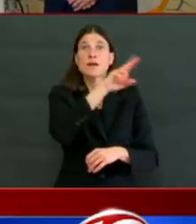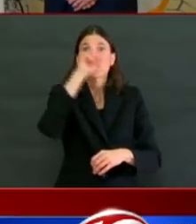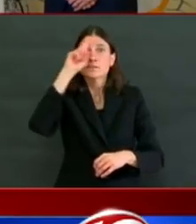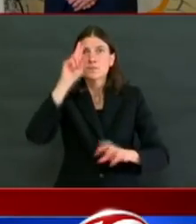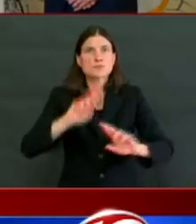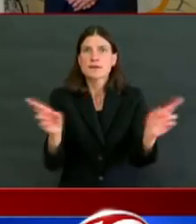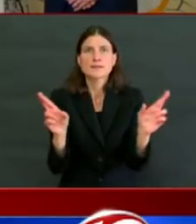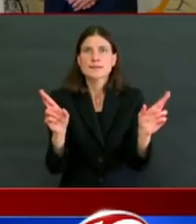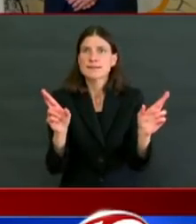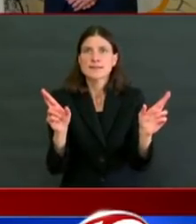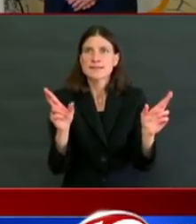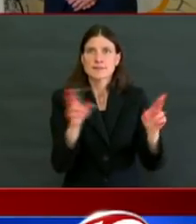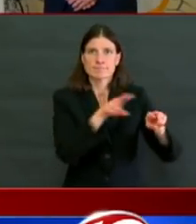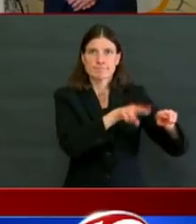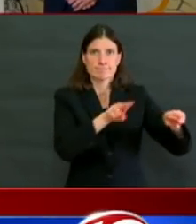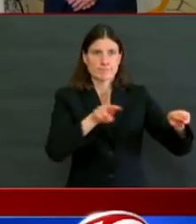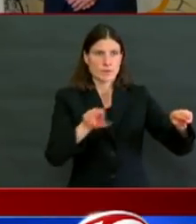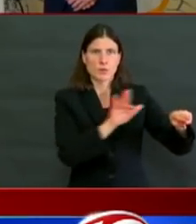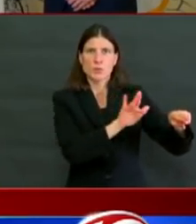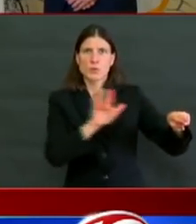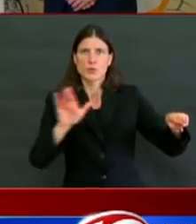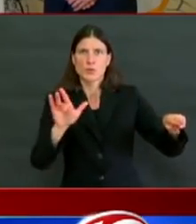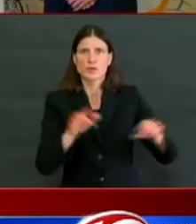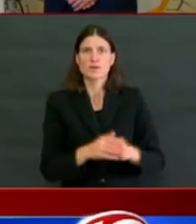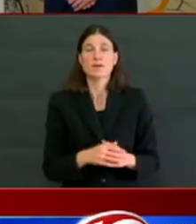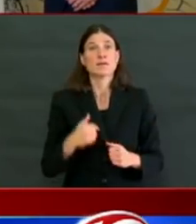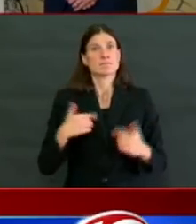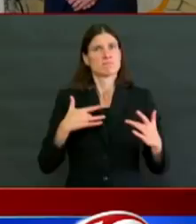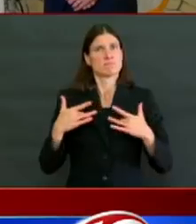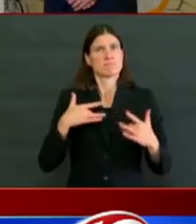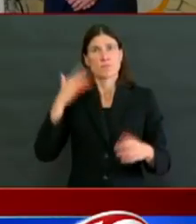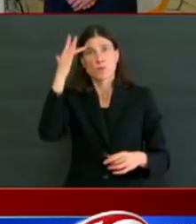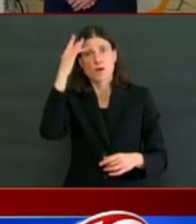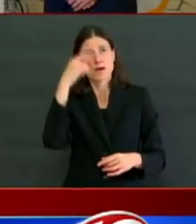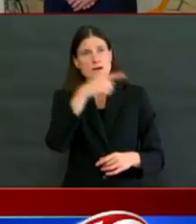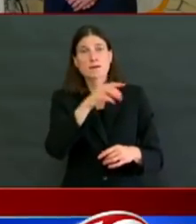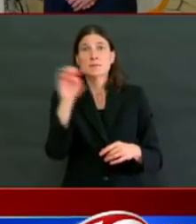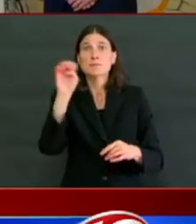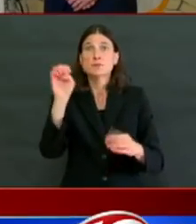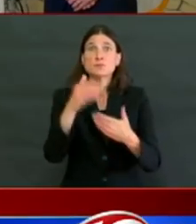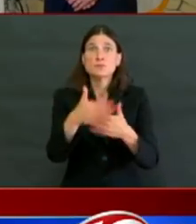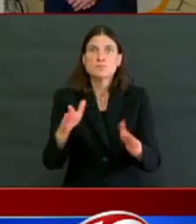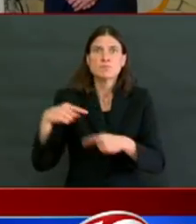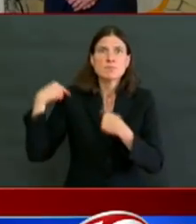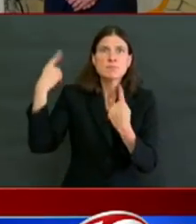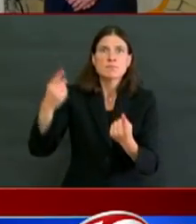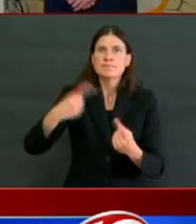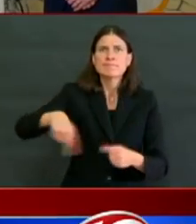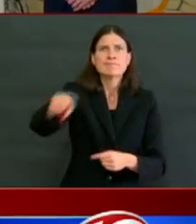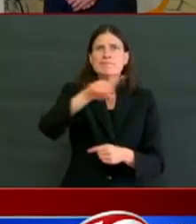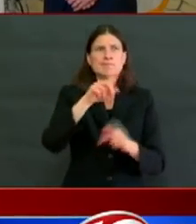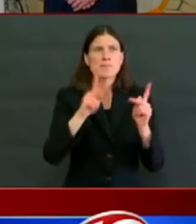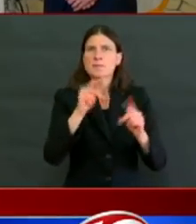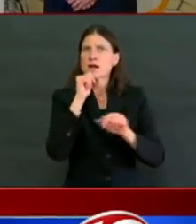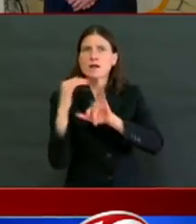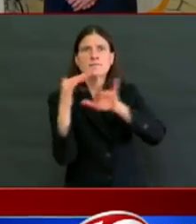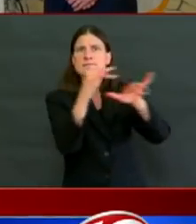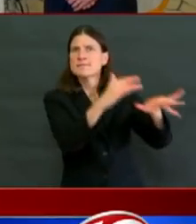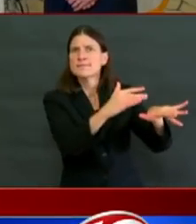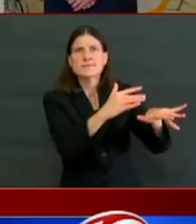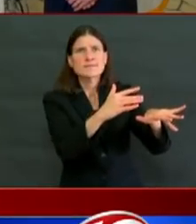in ER use and people showing up. So if you're sick, if you need to see a doctor, don't stay home and get sicker.